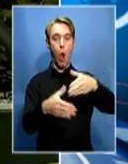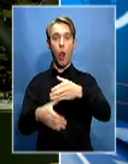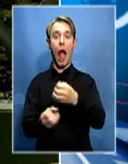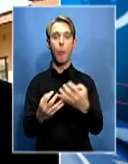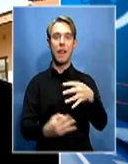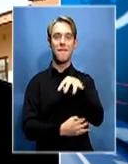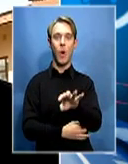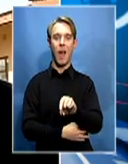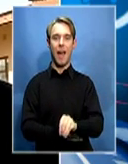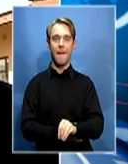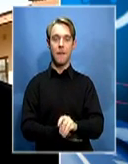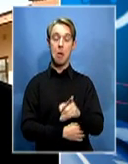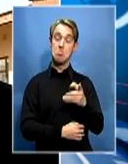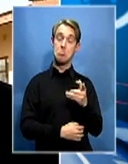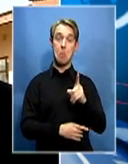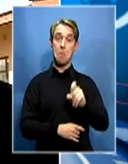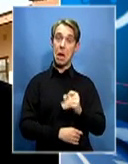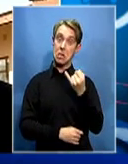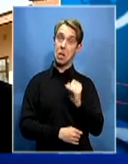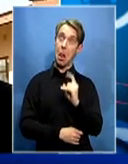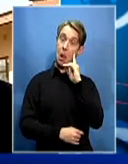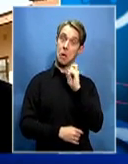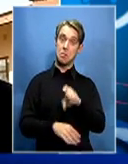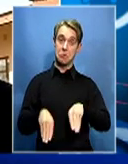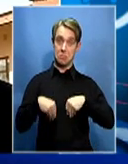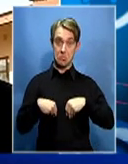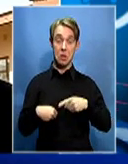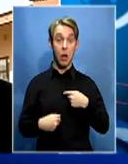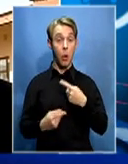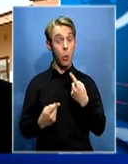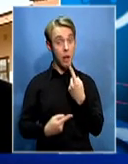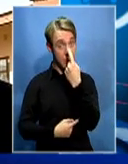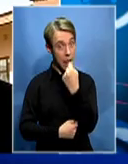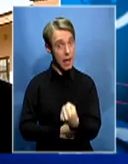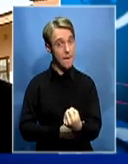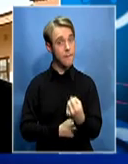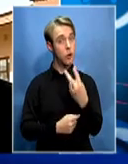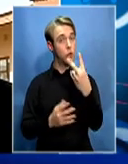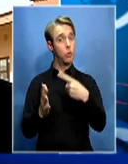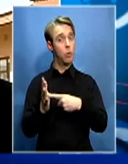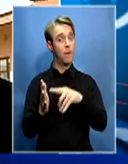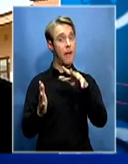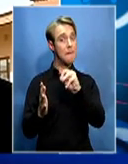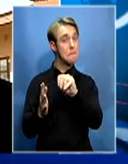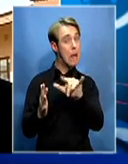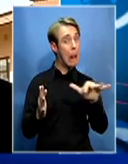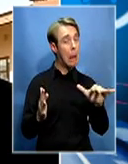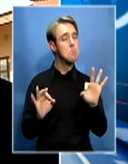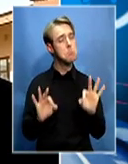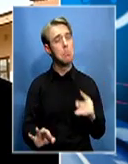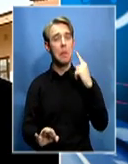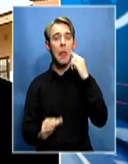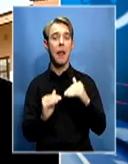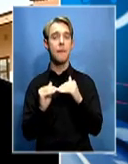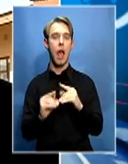consider the offer. I think under the circumstances 2 million 550, it sounds fair. But we're expecting to